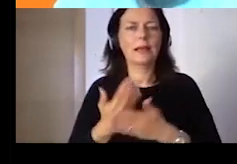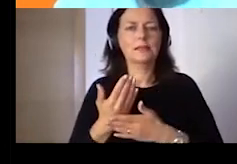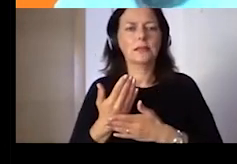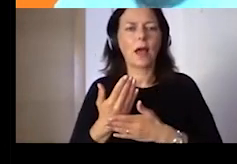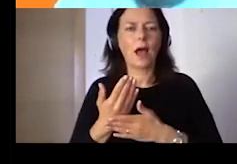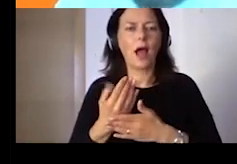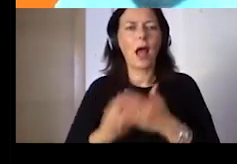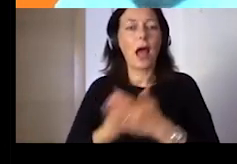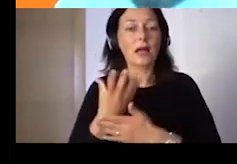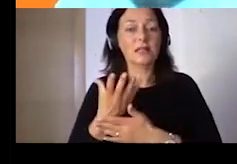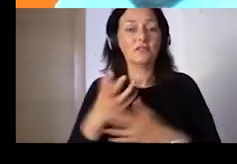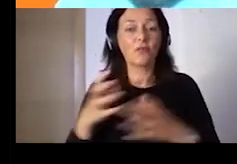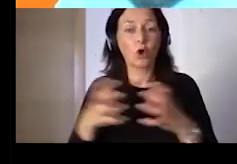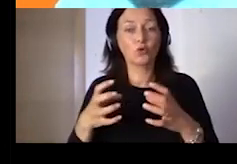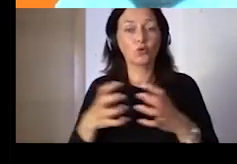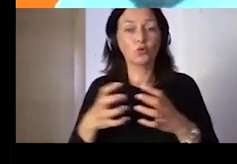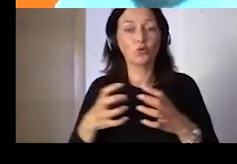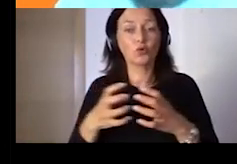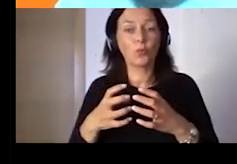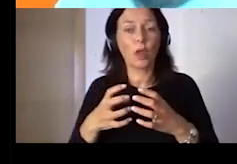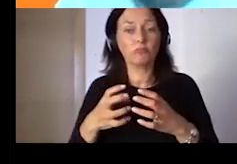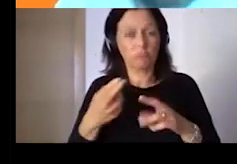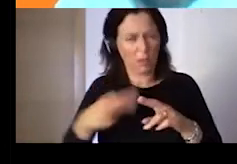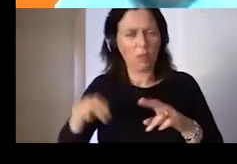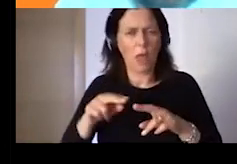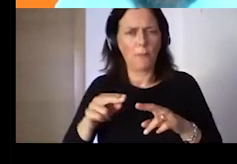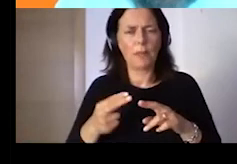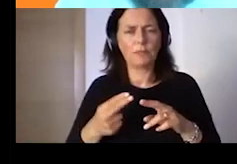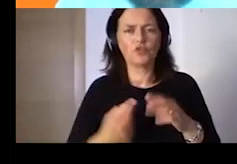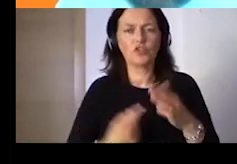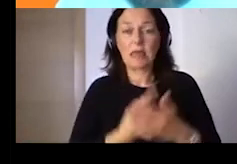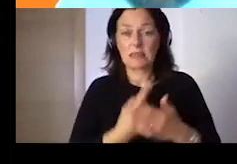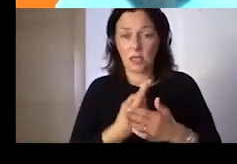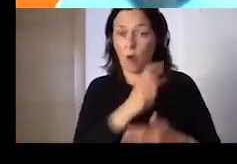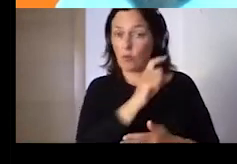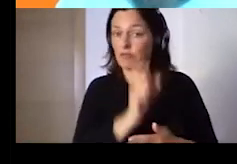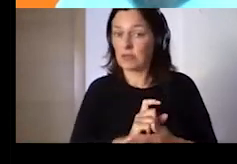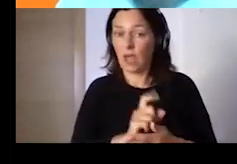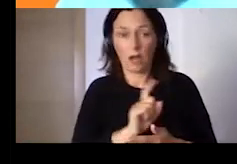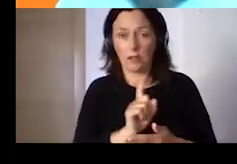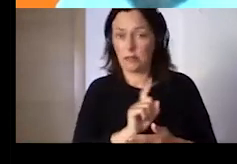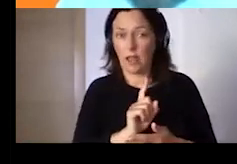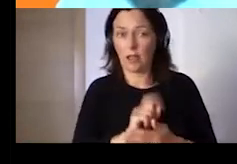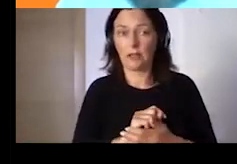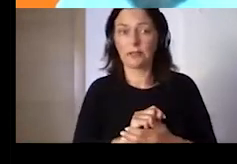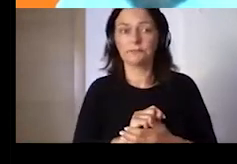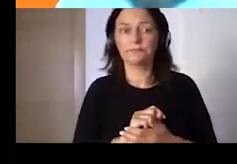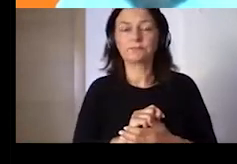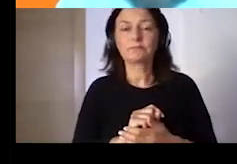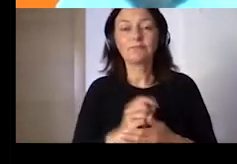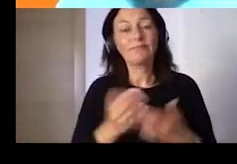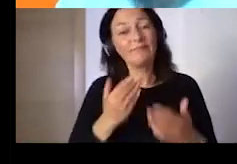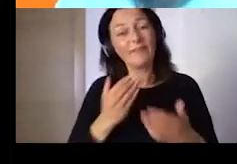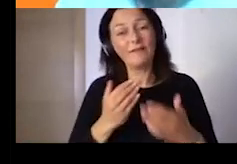So, finally, and I cannot probably go into the detail of the